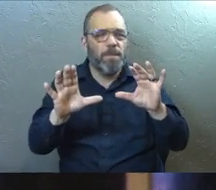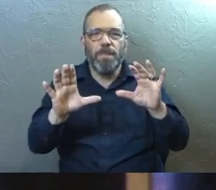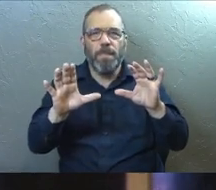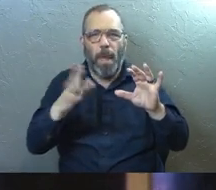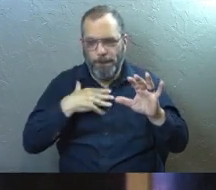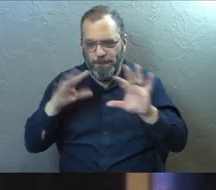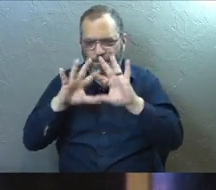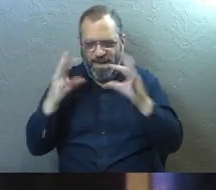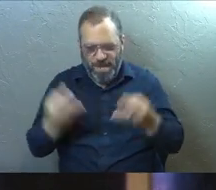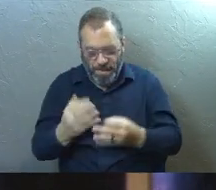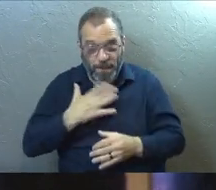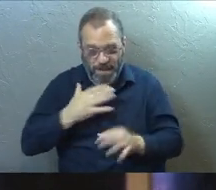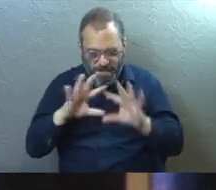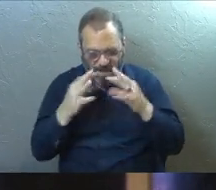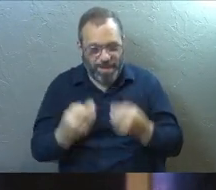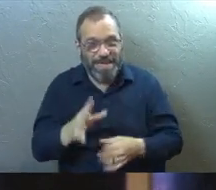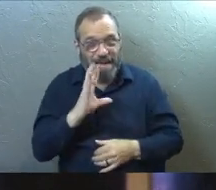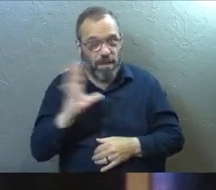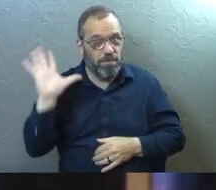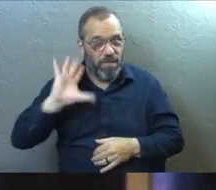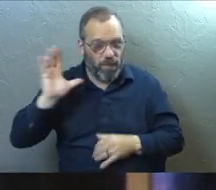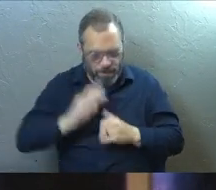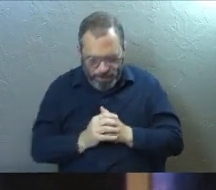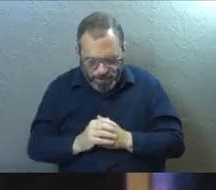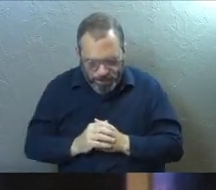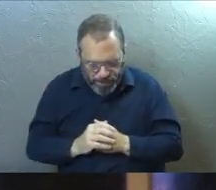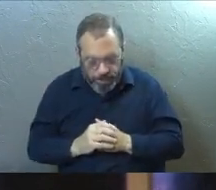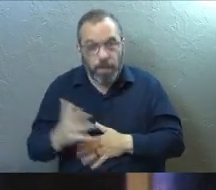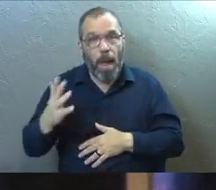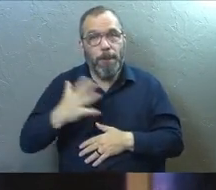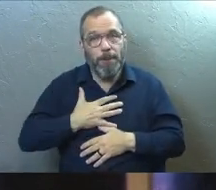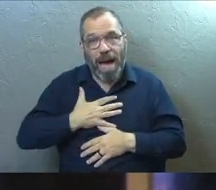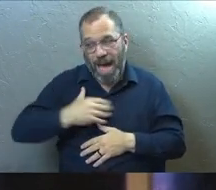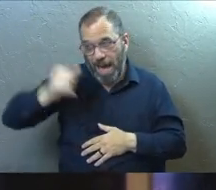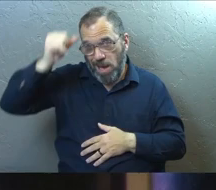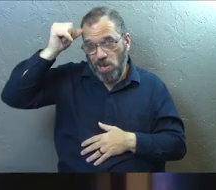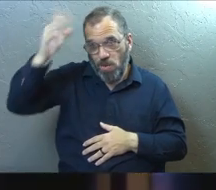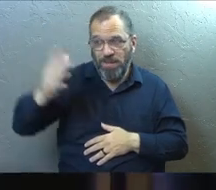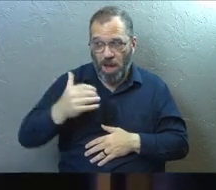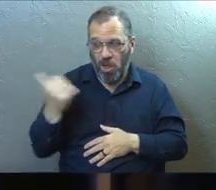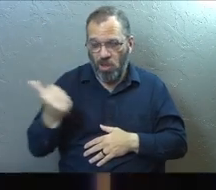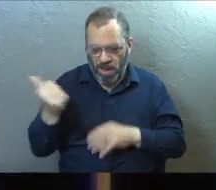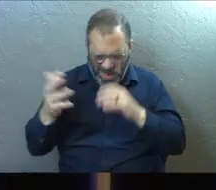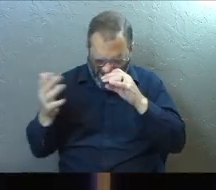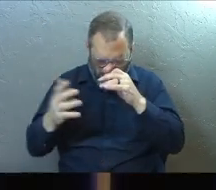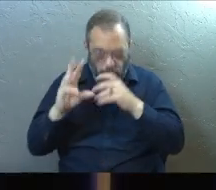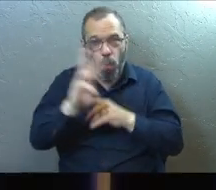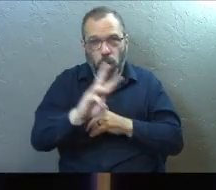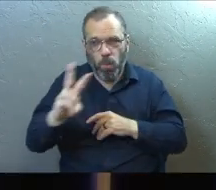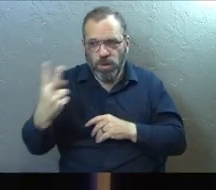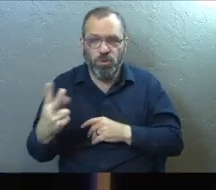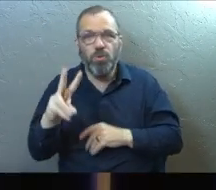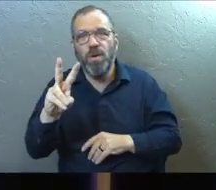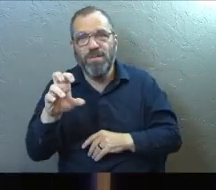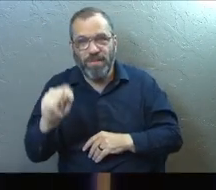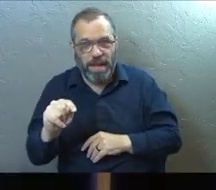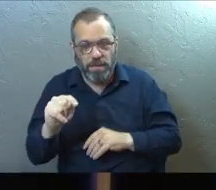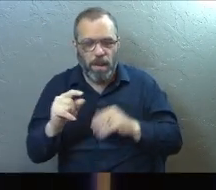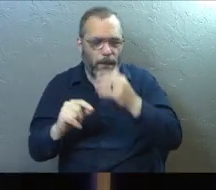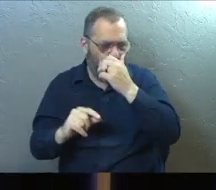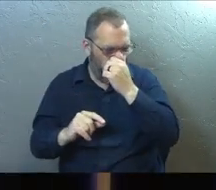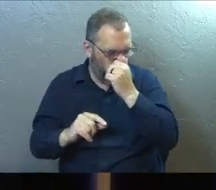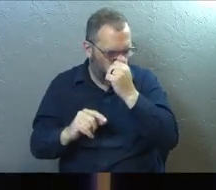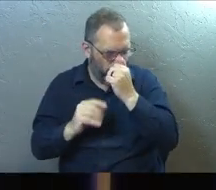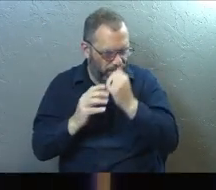In my family, and I've talked about this before, my grandfather was a World War II vet and